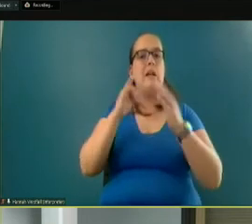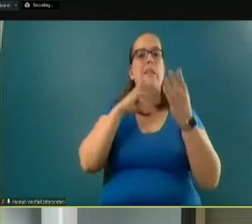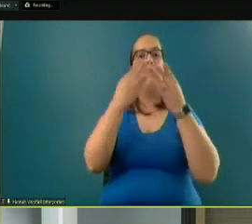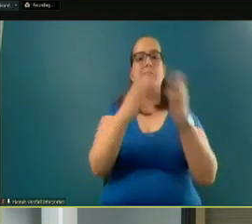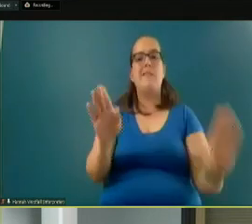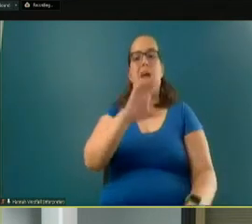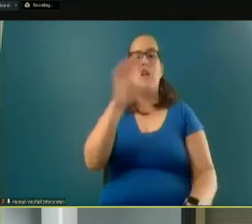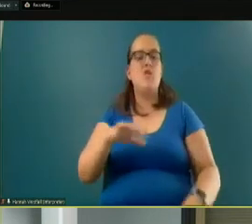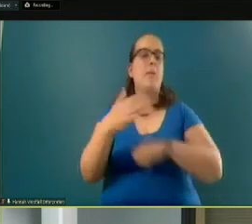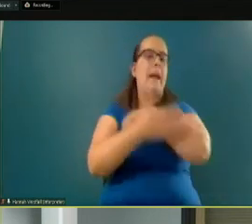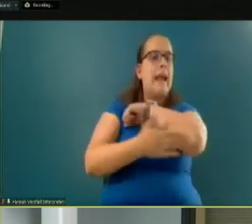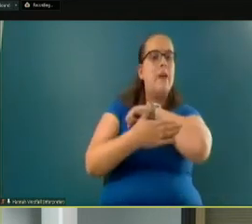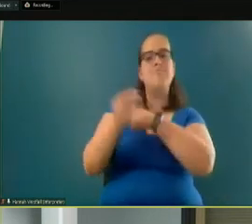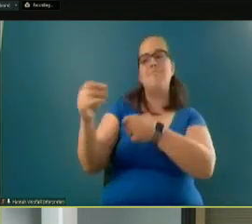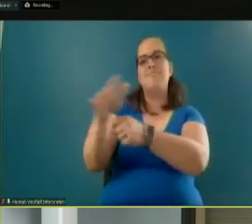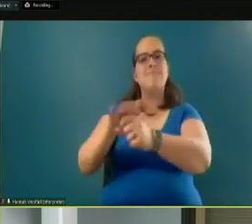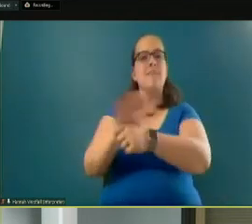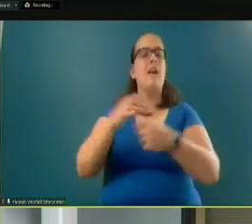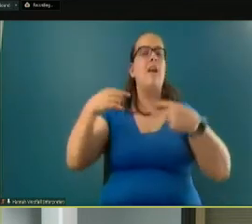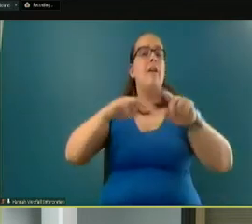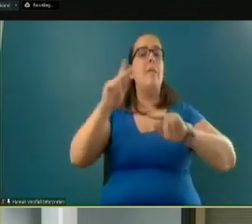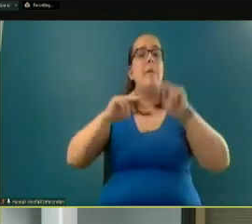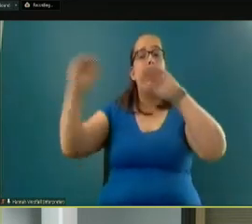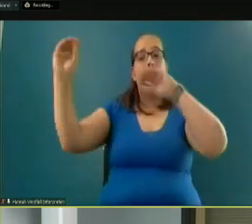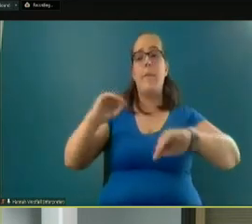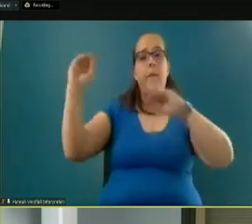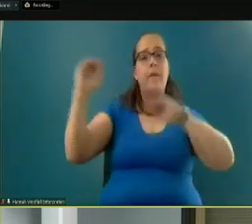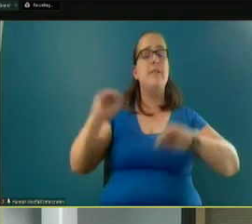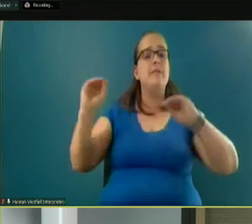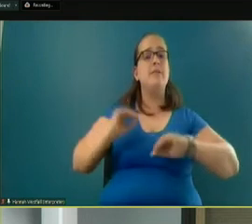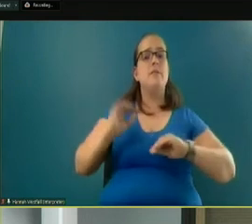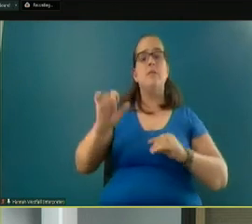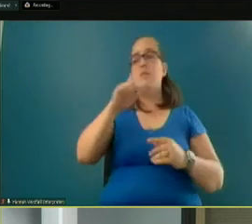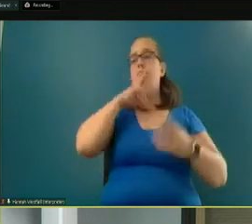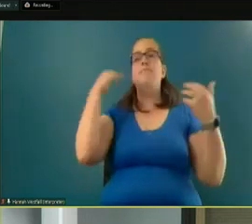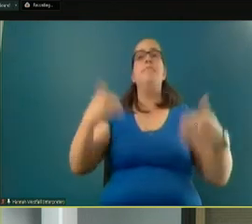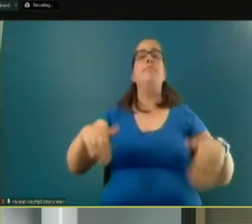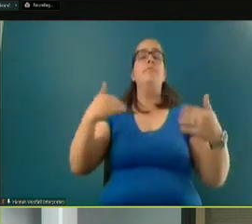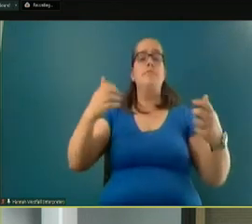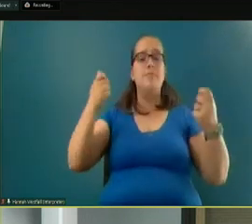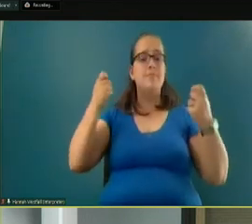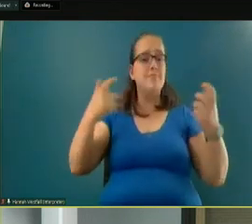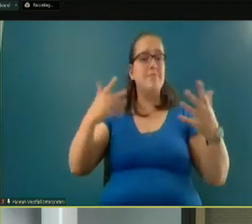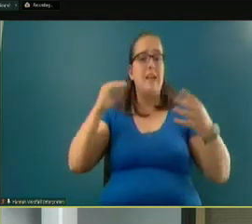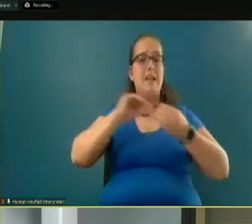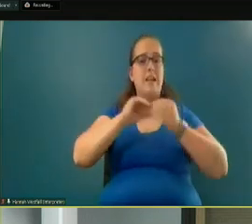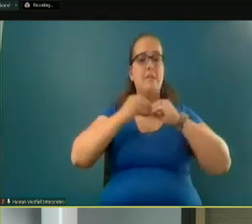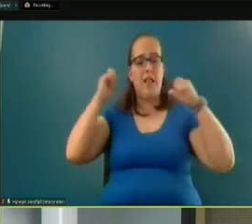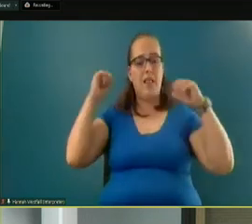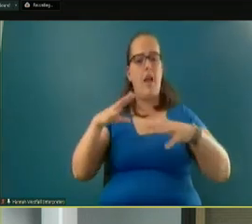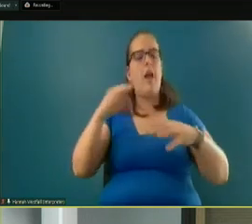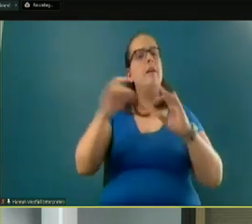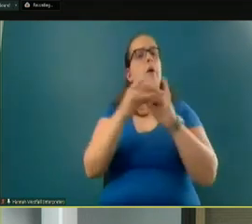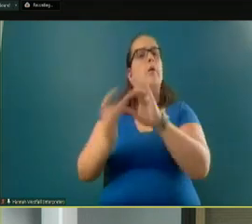region. As people are moving here in just truly extraordinary numbers and then the associated impacts on